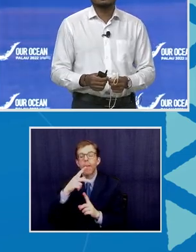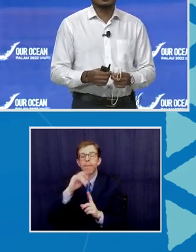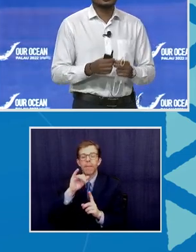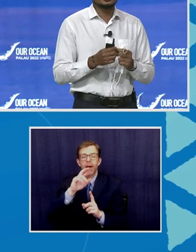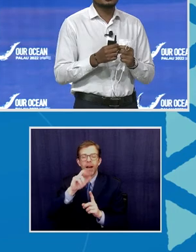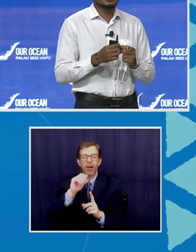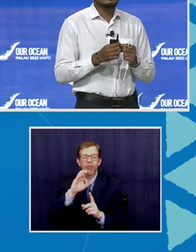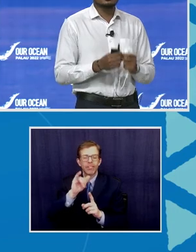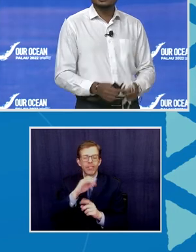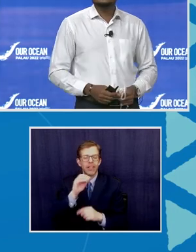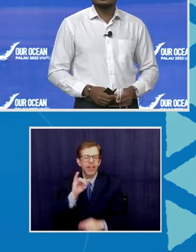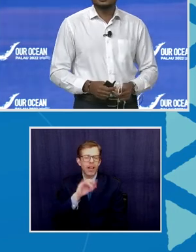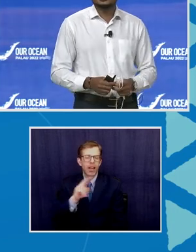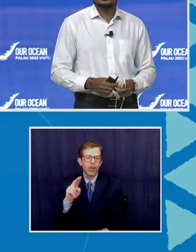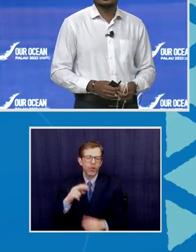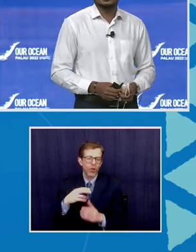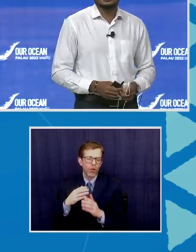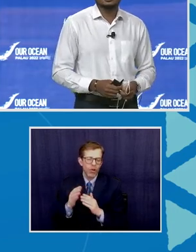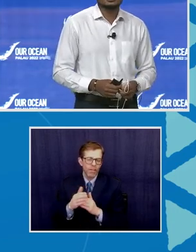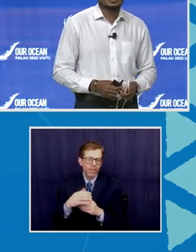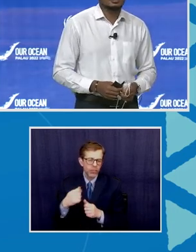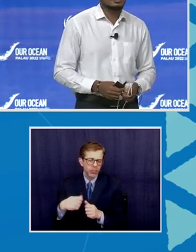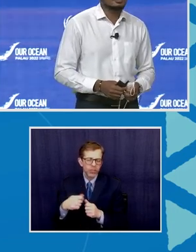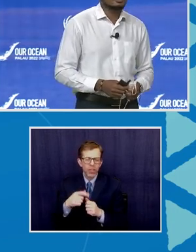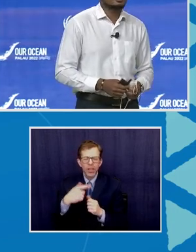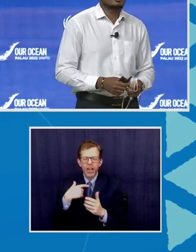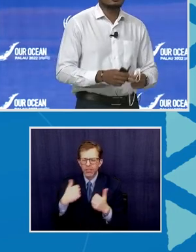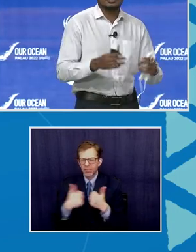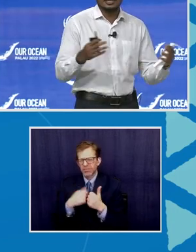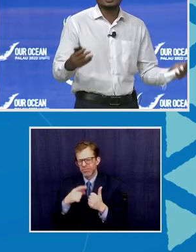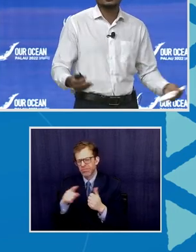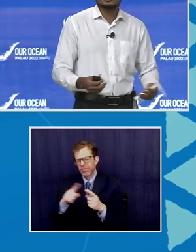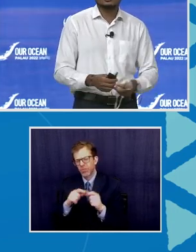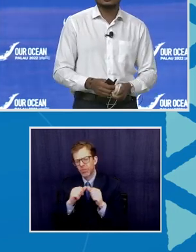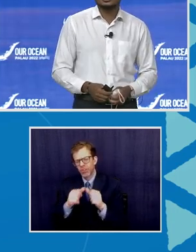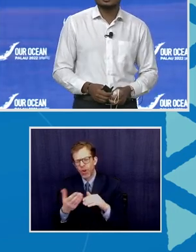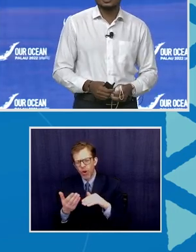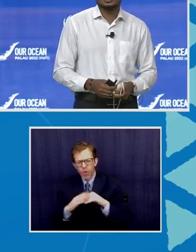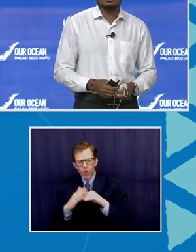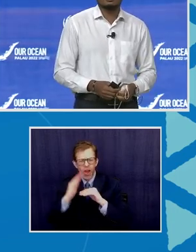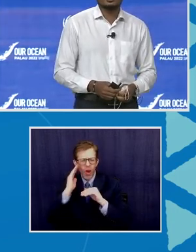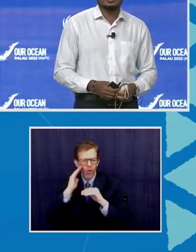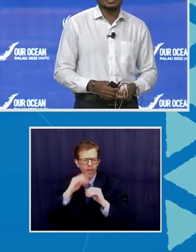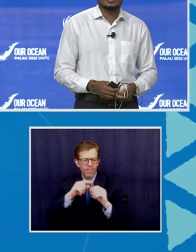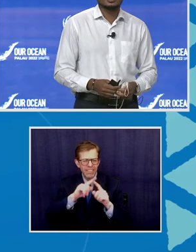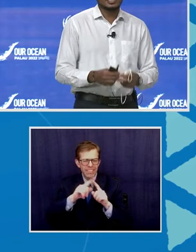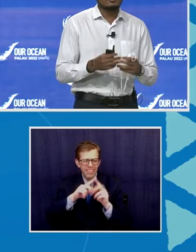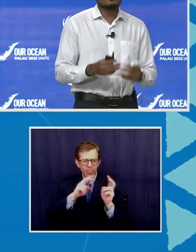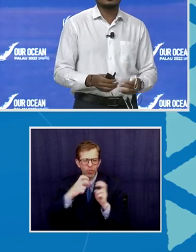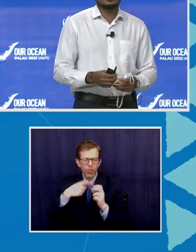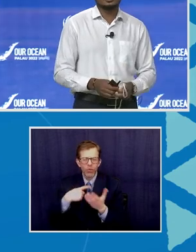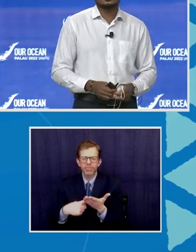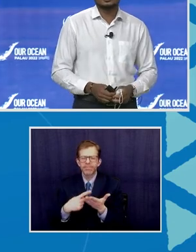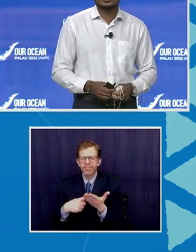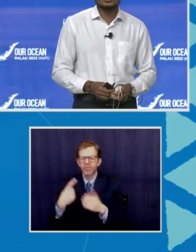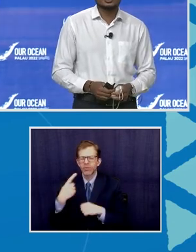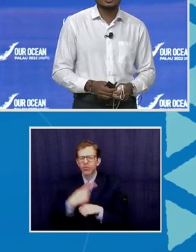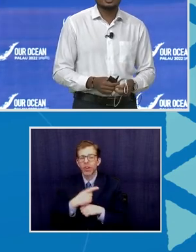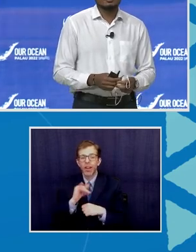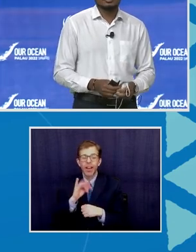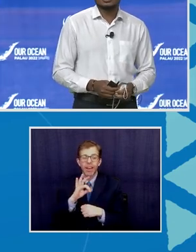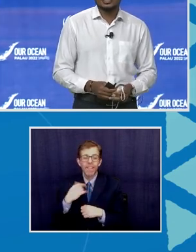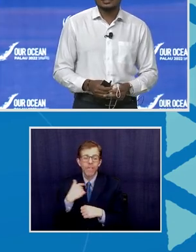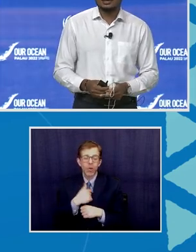challenge everyone to continue raising awareness on the issues that we're speaking of today. If we are to